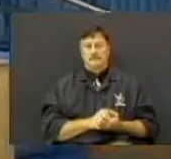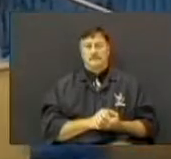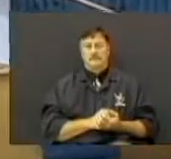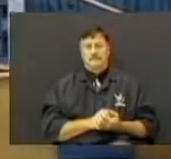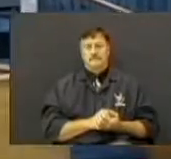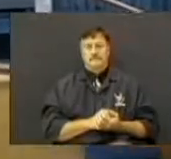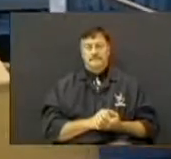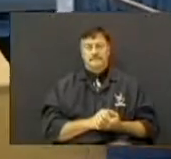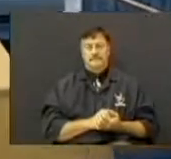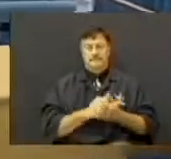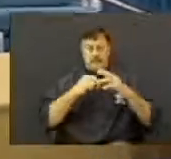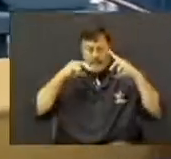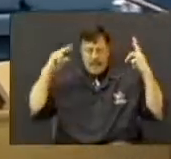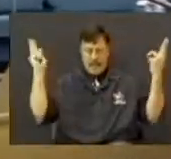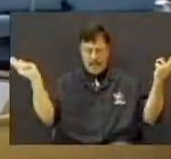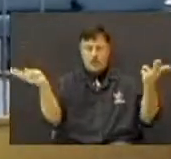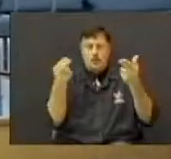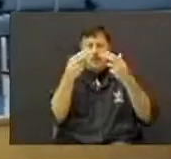Hallelujah.